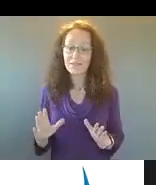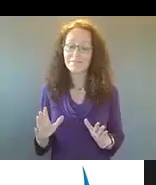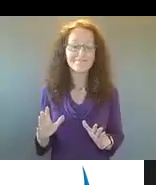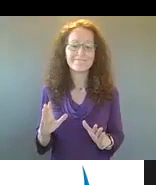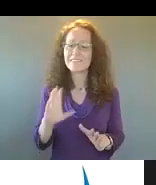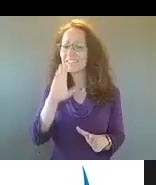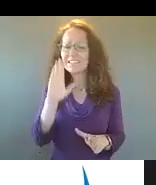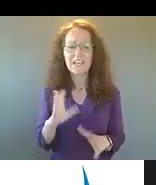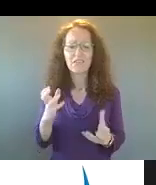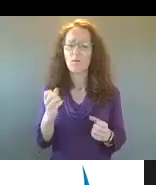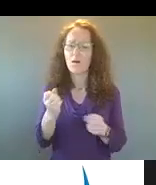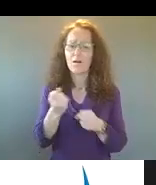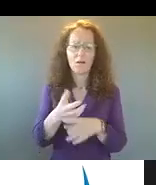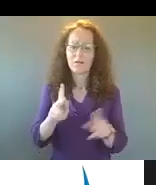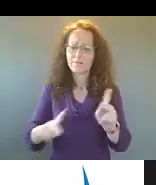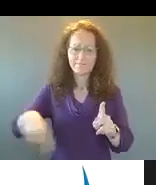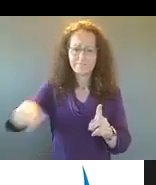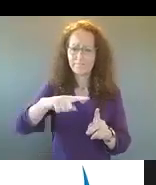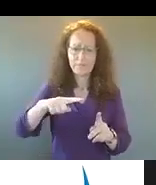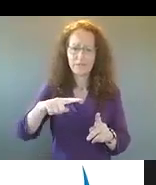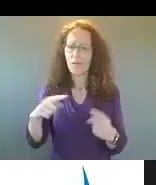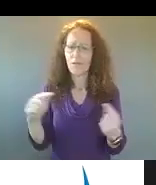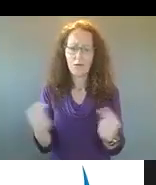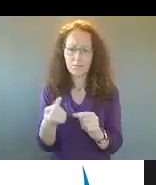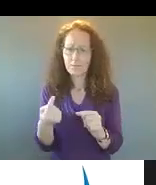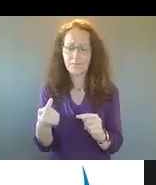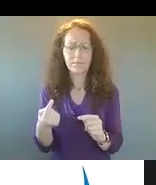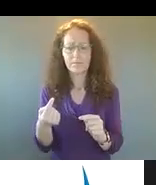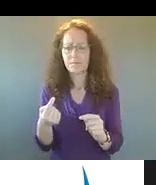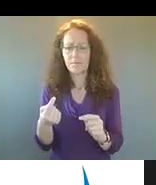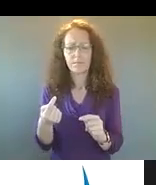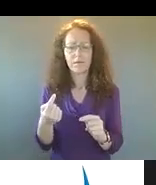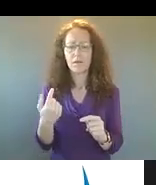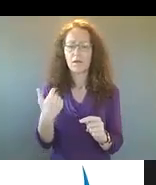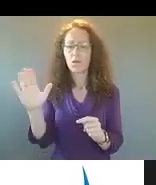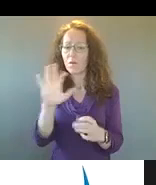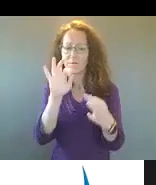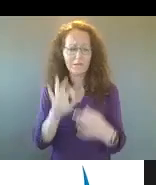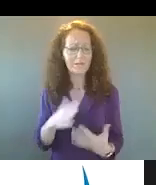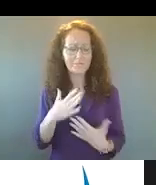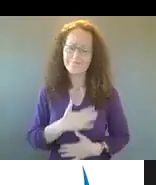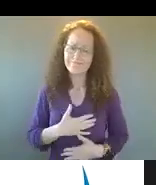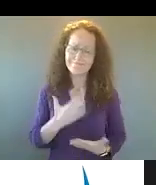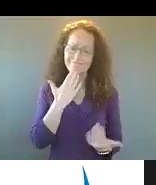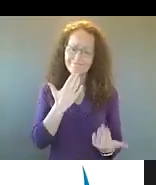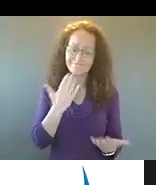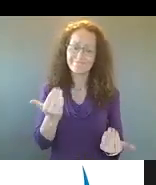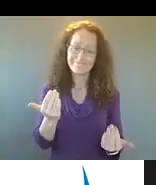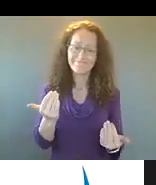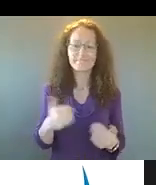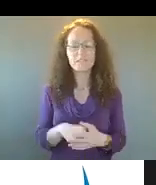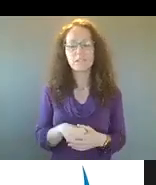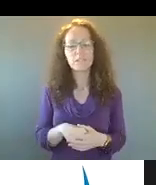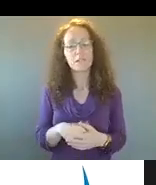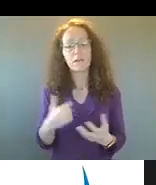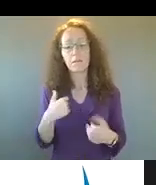community. Um, so we do appreciate everyone's feedback, um, and want to just make sure that we are, um, using a